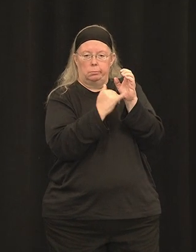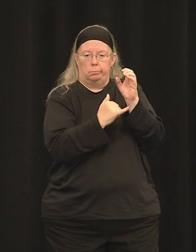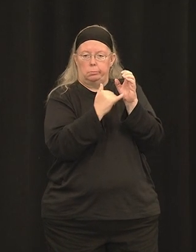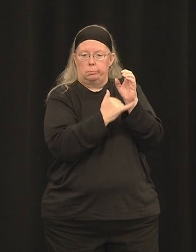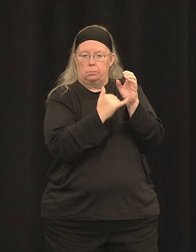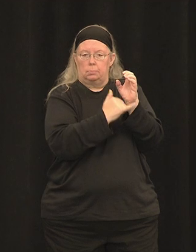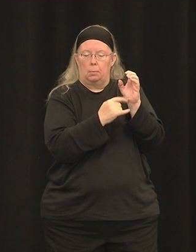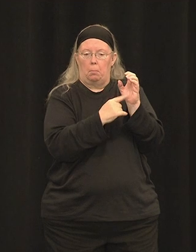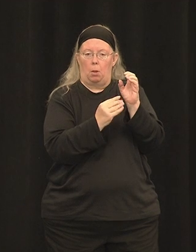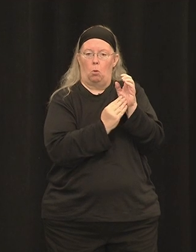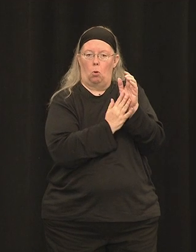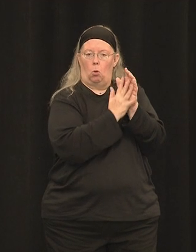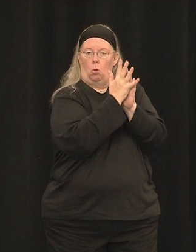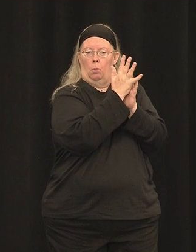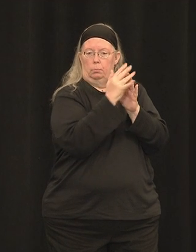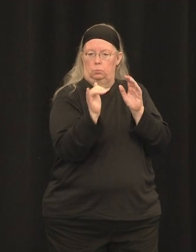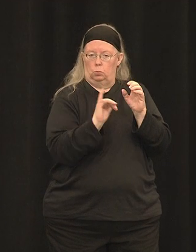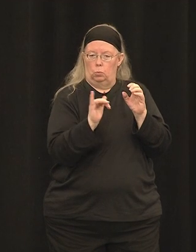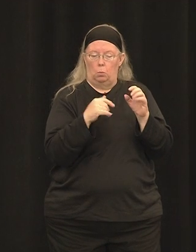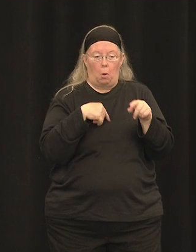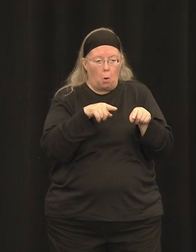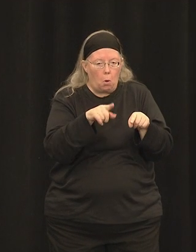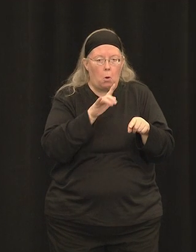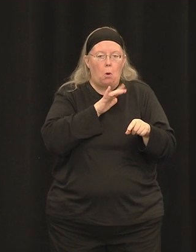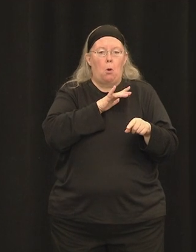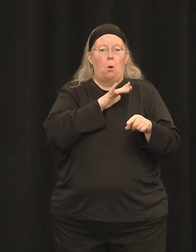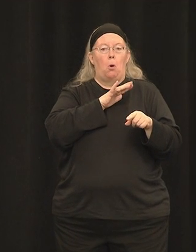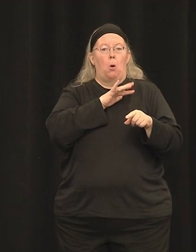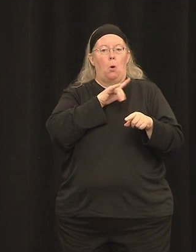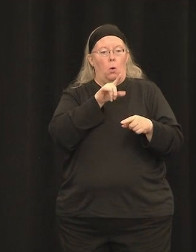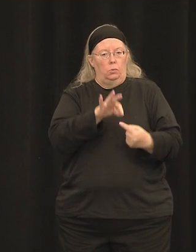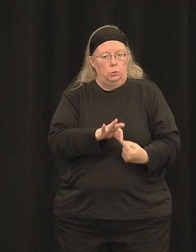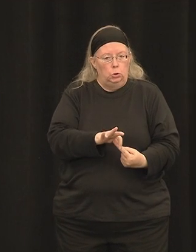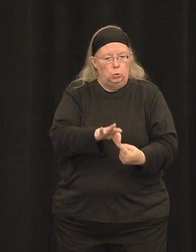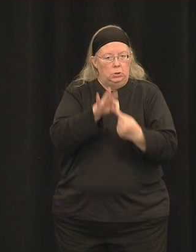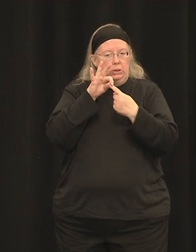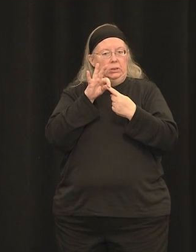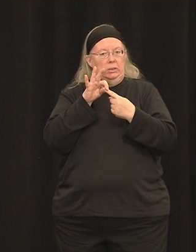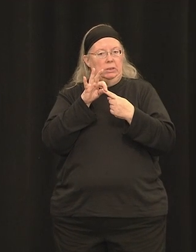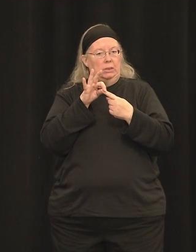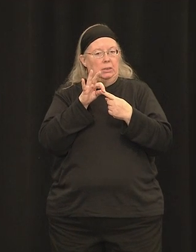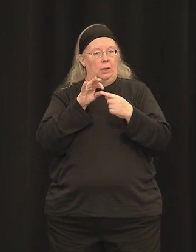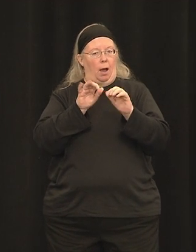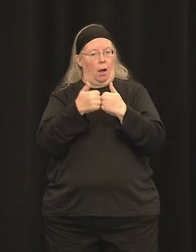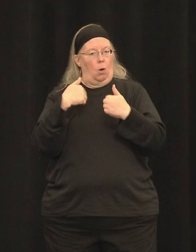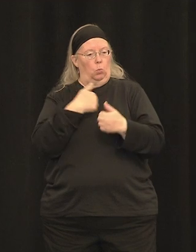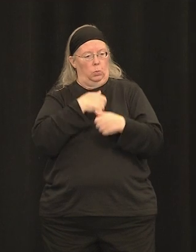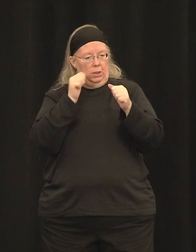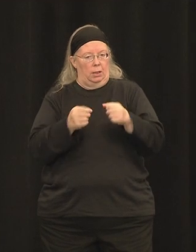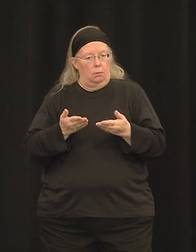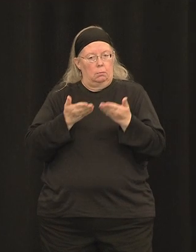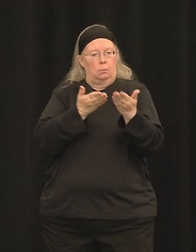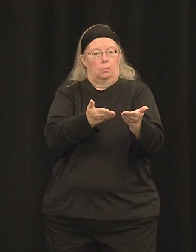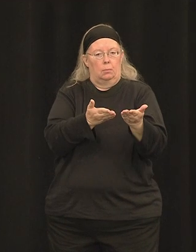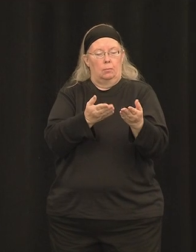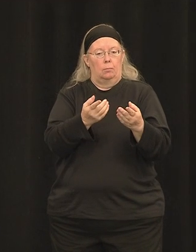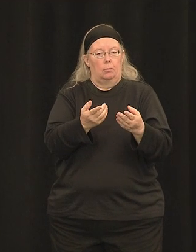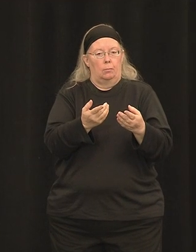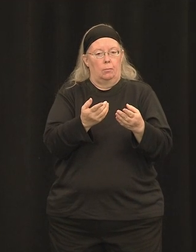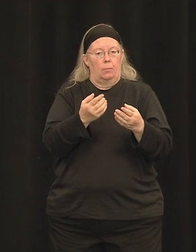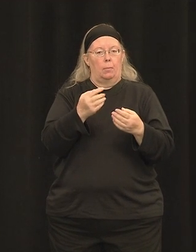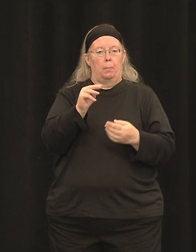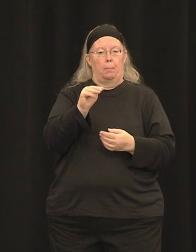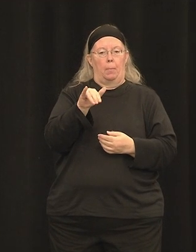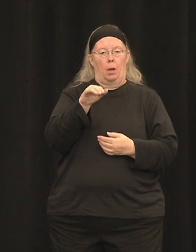wow, this could be a really unique capsid for delivering myosin 7a to those remaining photoreceptors in the central retina of